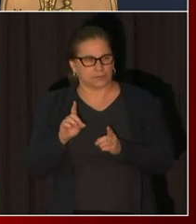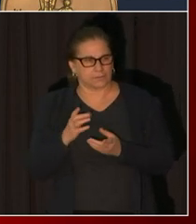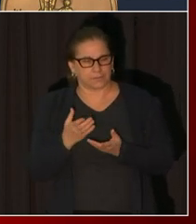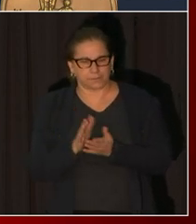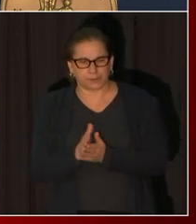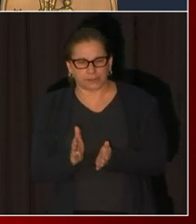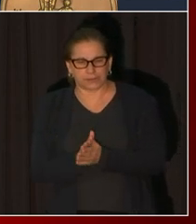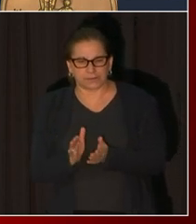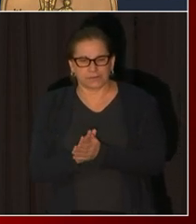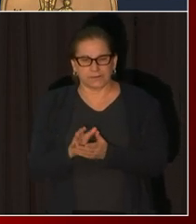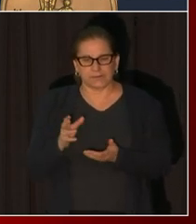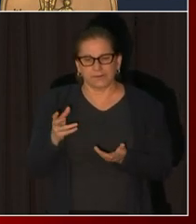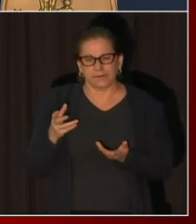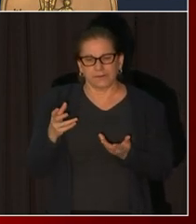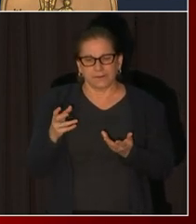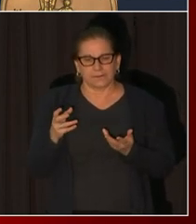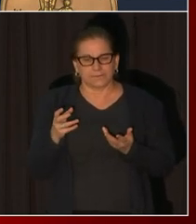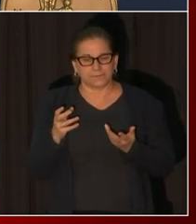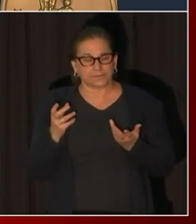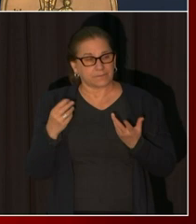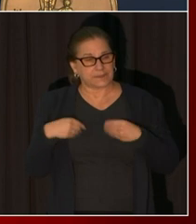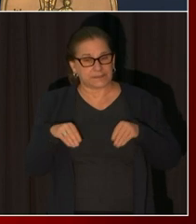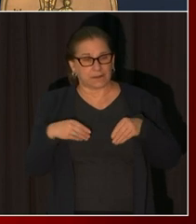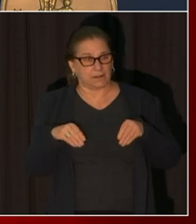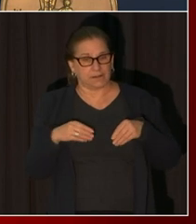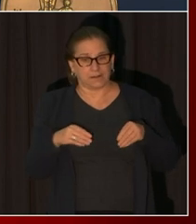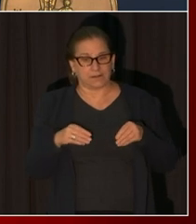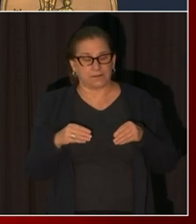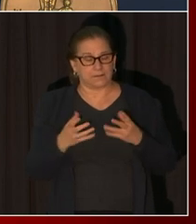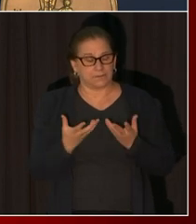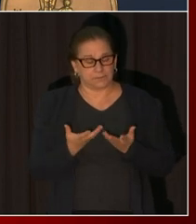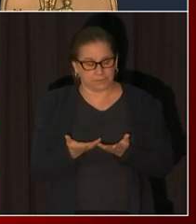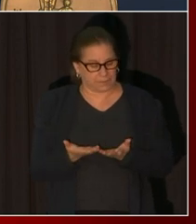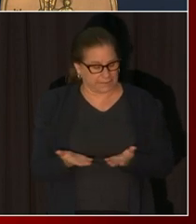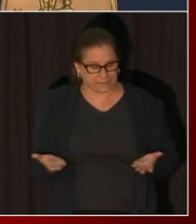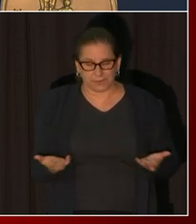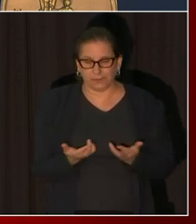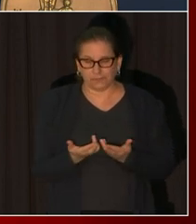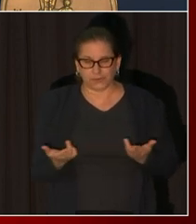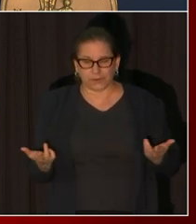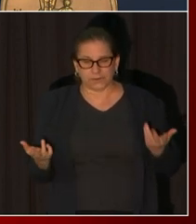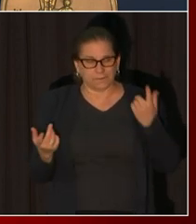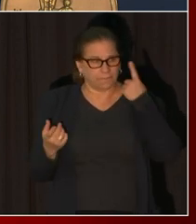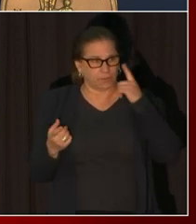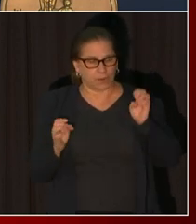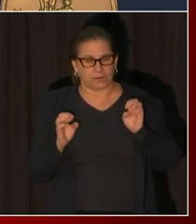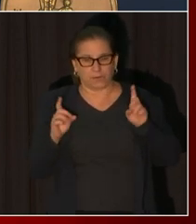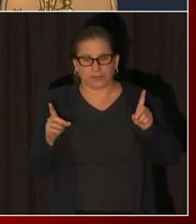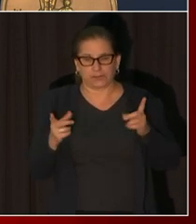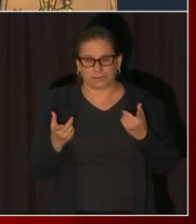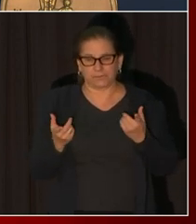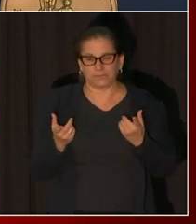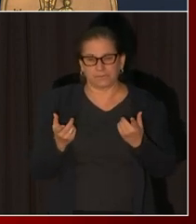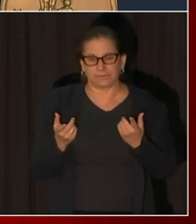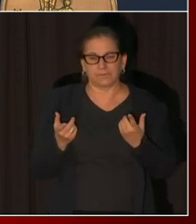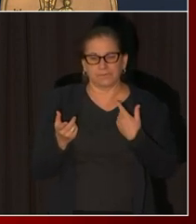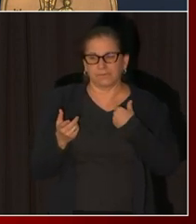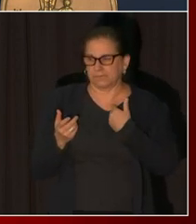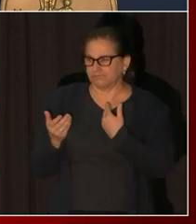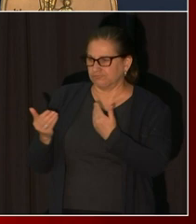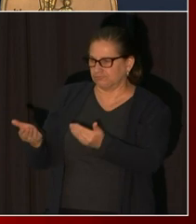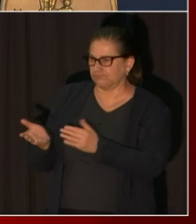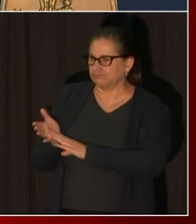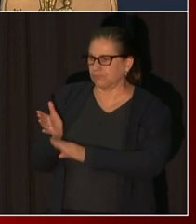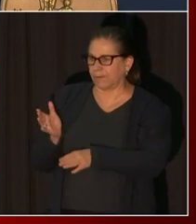items to apply for a waiver to the non-essential business prohibition to do curbside